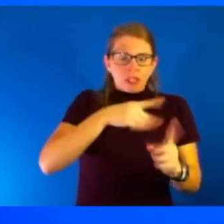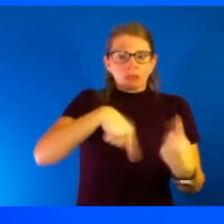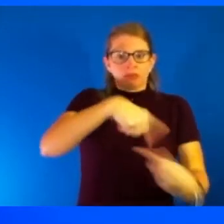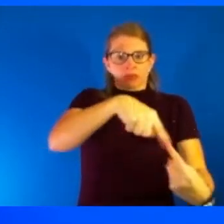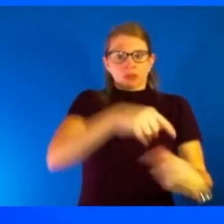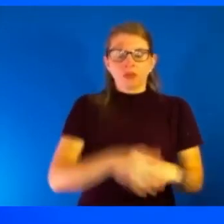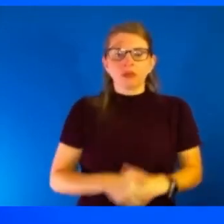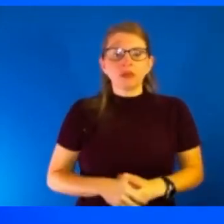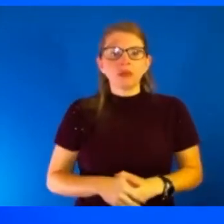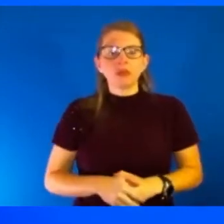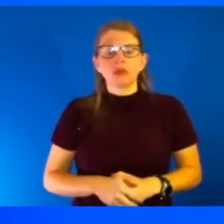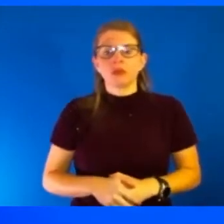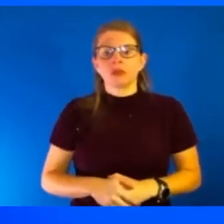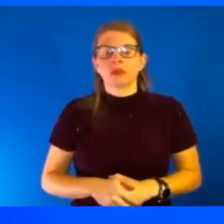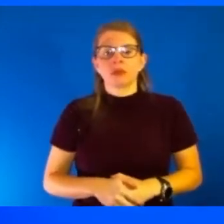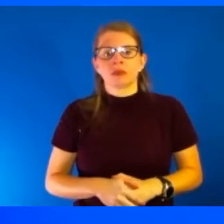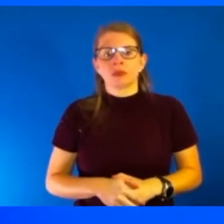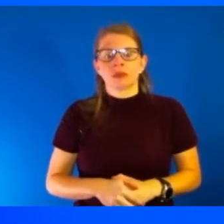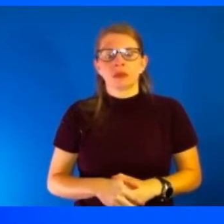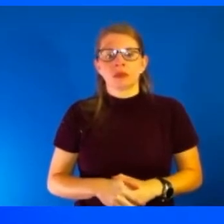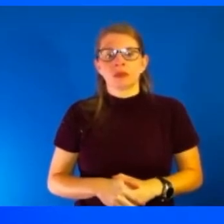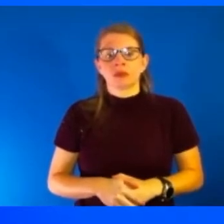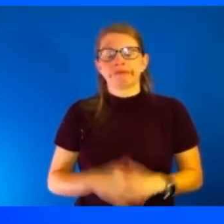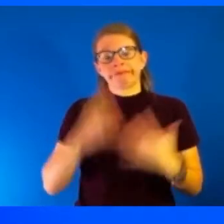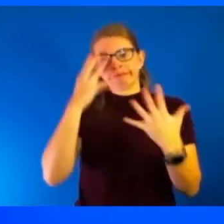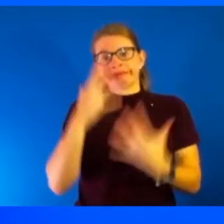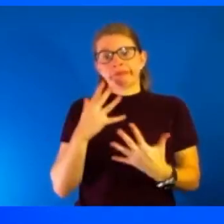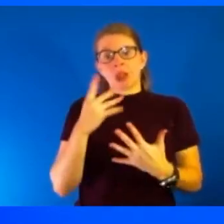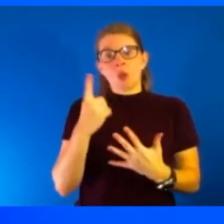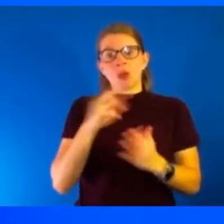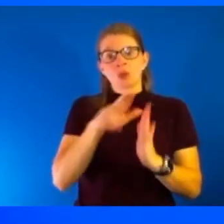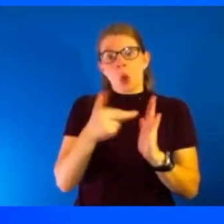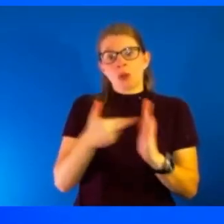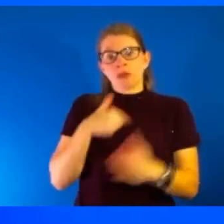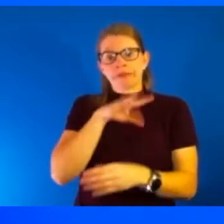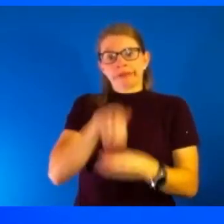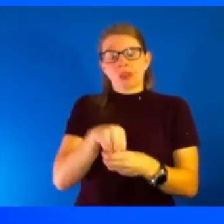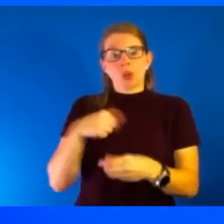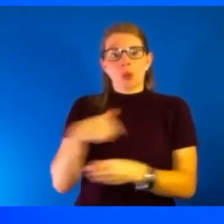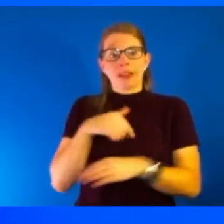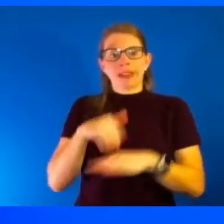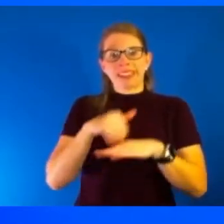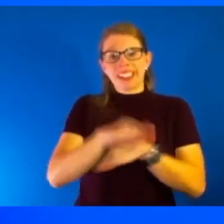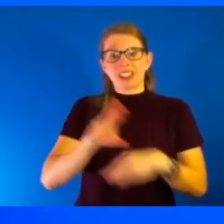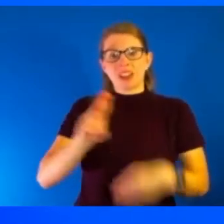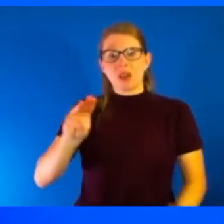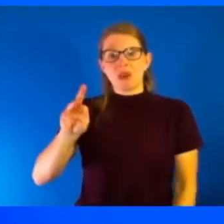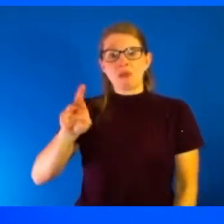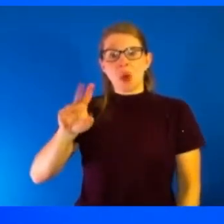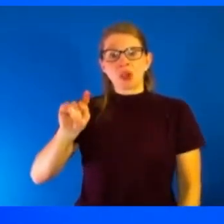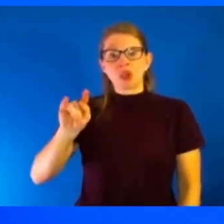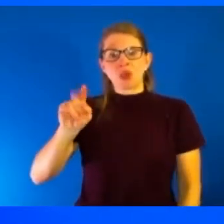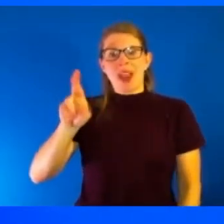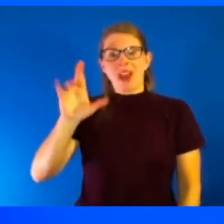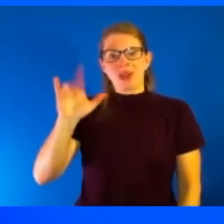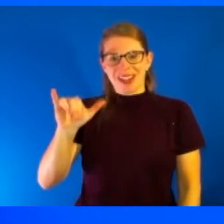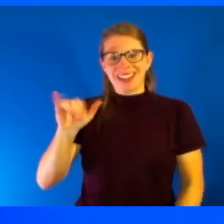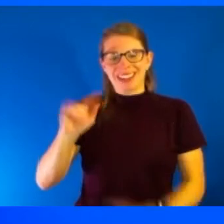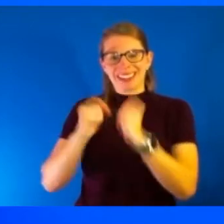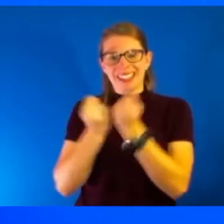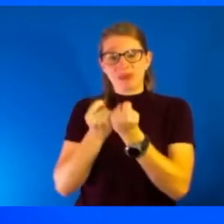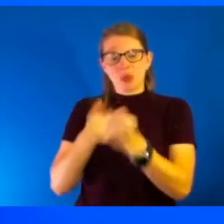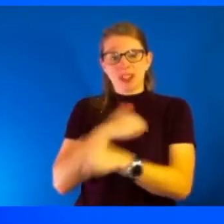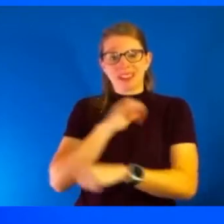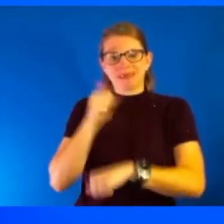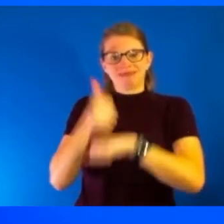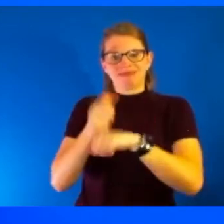We also sent, and this is one of the unfortunate roles that we play as well, we sent a mortuary teams. And we set up a mortuary center to